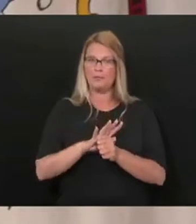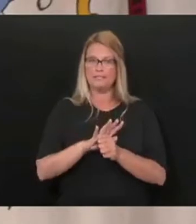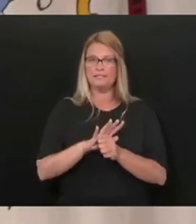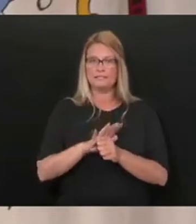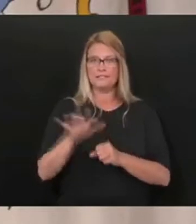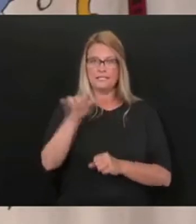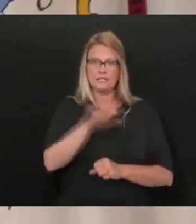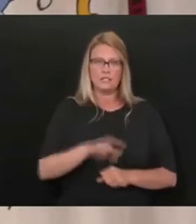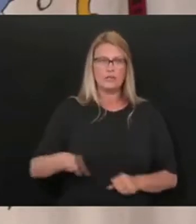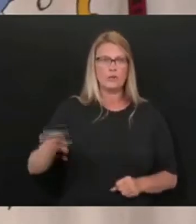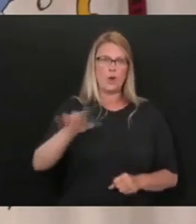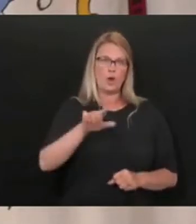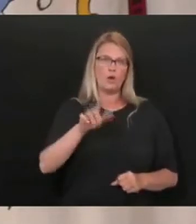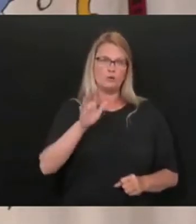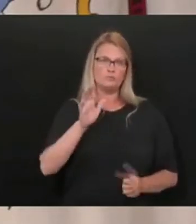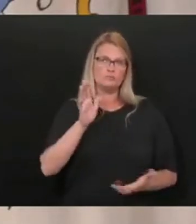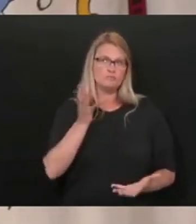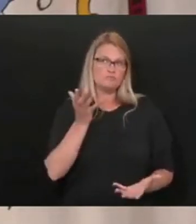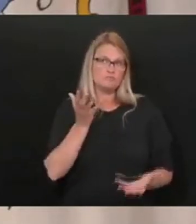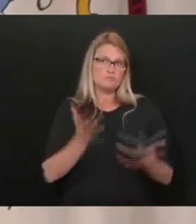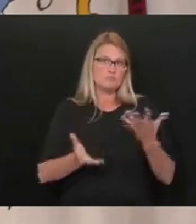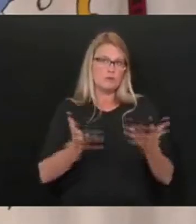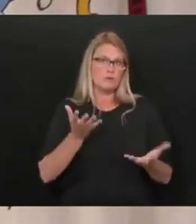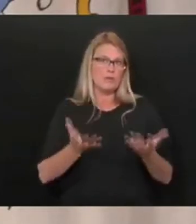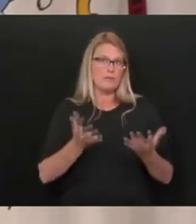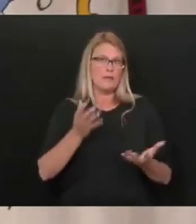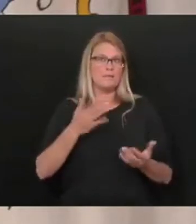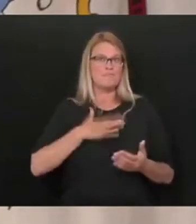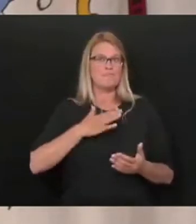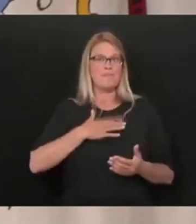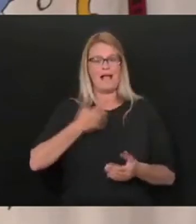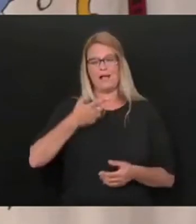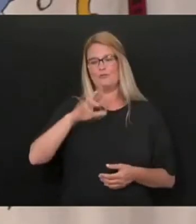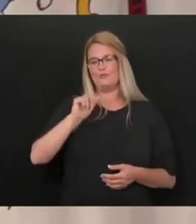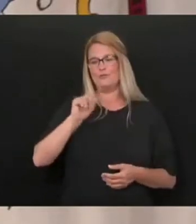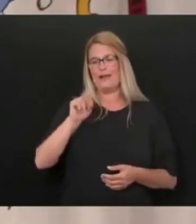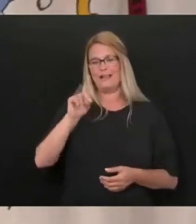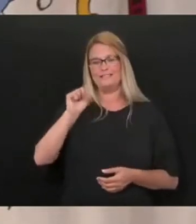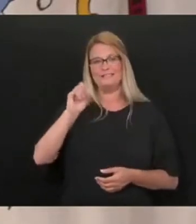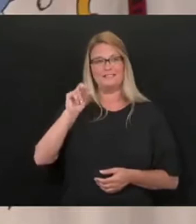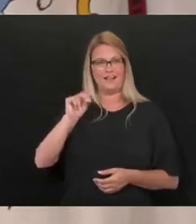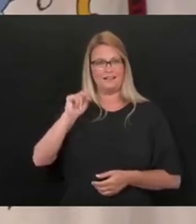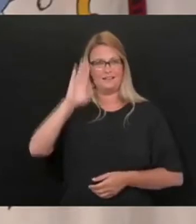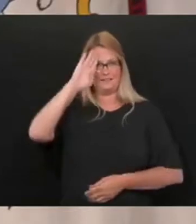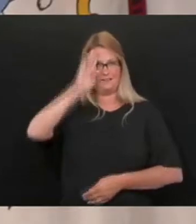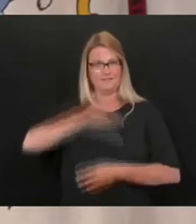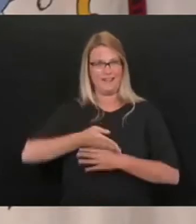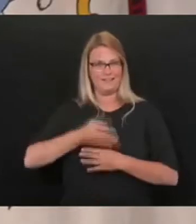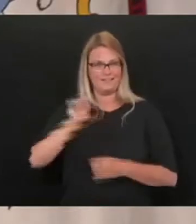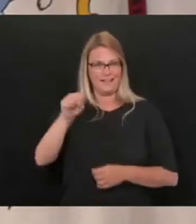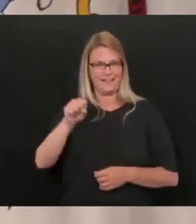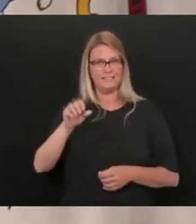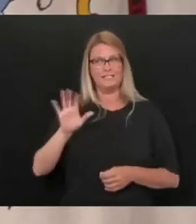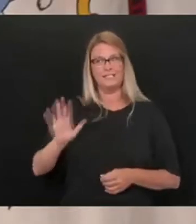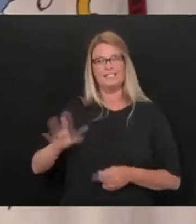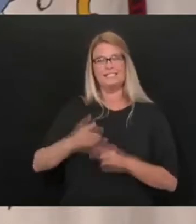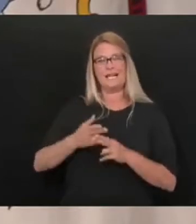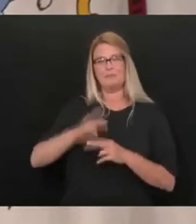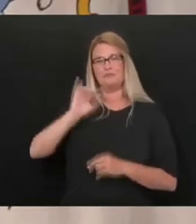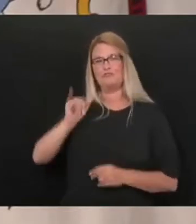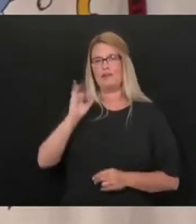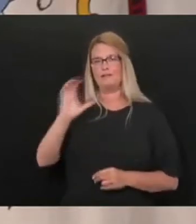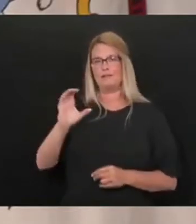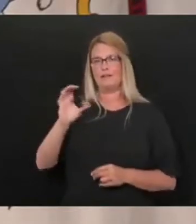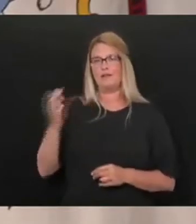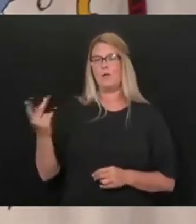weekend, I'm going to have our grandson, JC, and we're going to be fishing somewhere. So please,